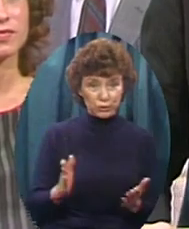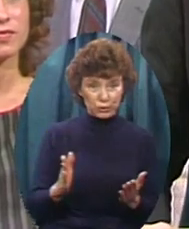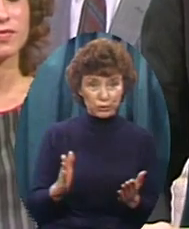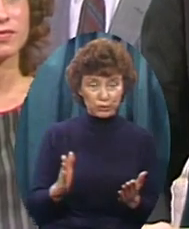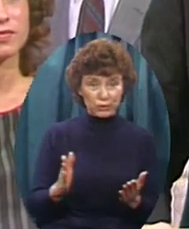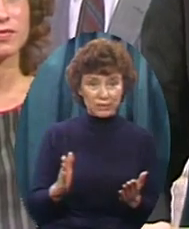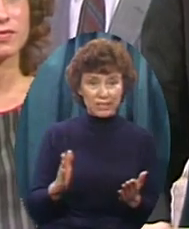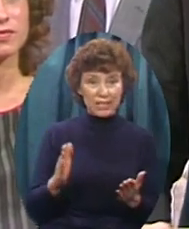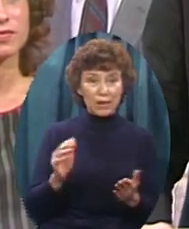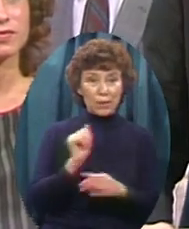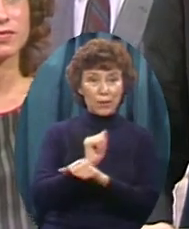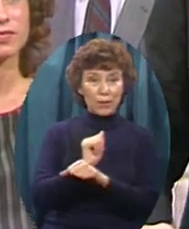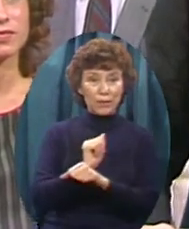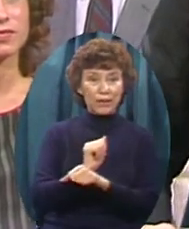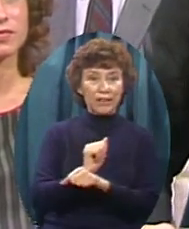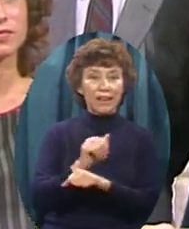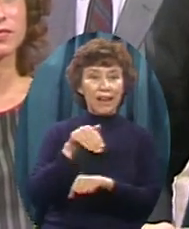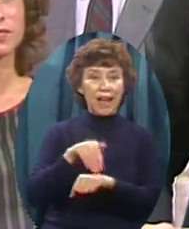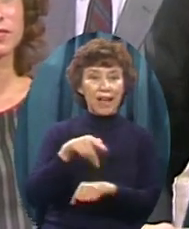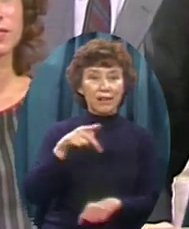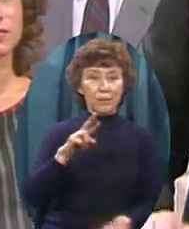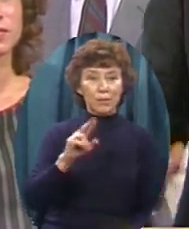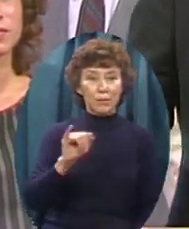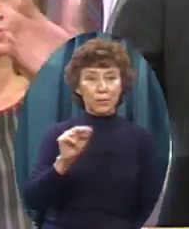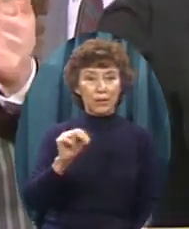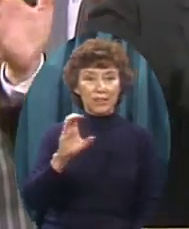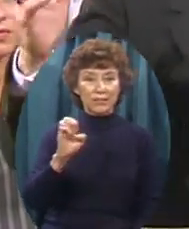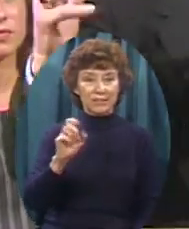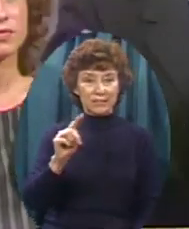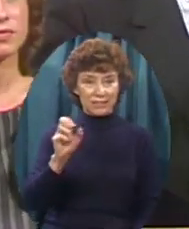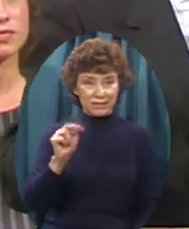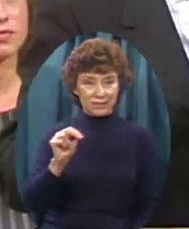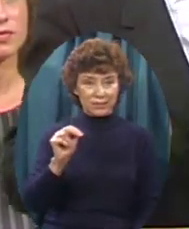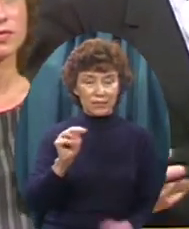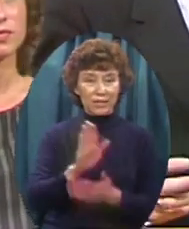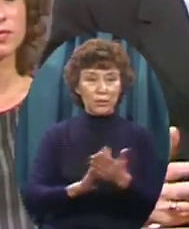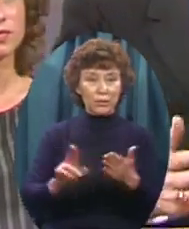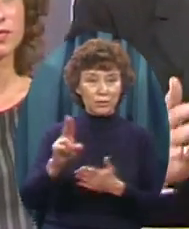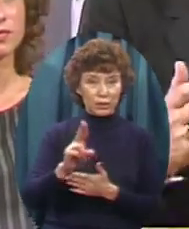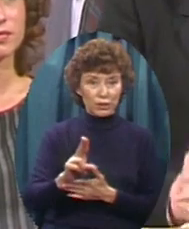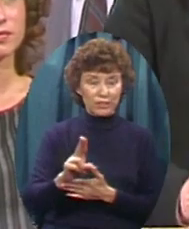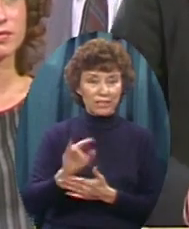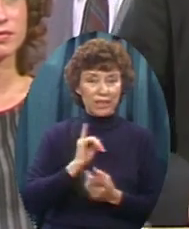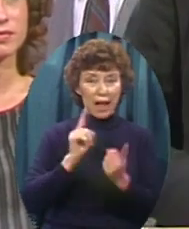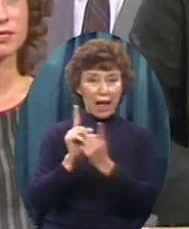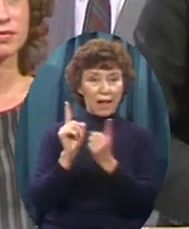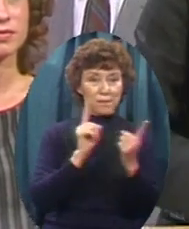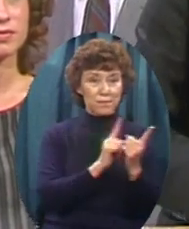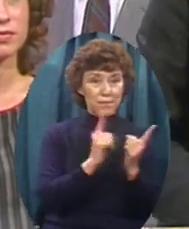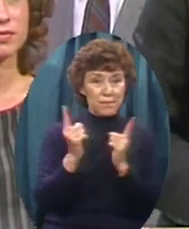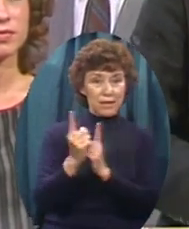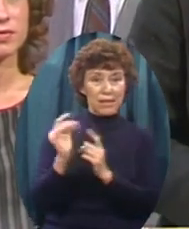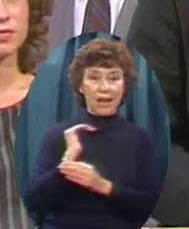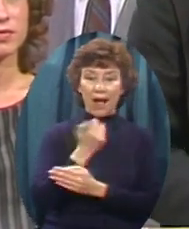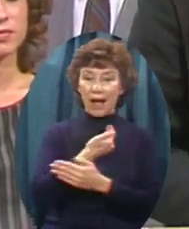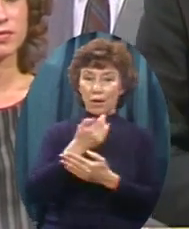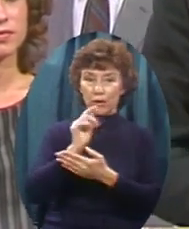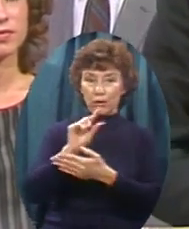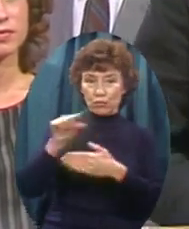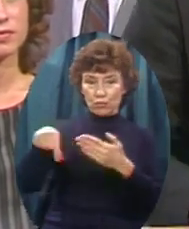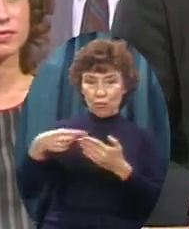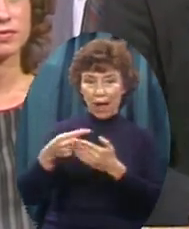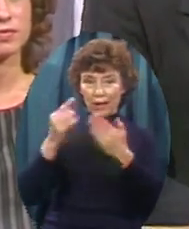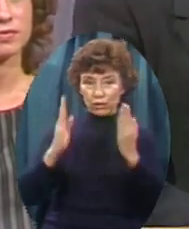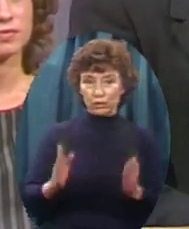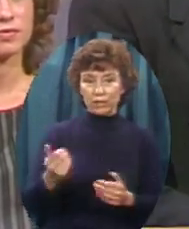there Before I spoke to the students at Princeton I meet our graduates everywhere And I'm telling you The hope for changing America